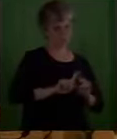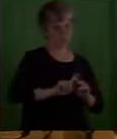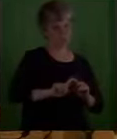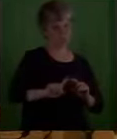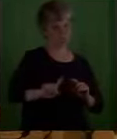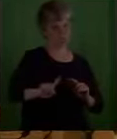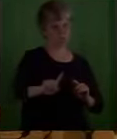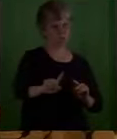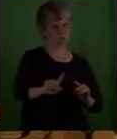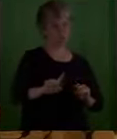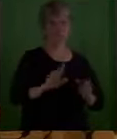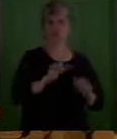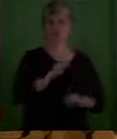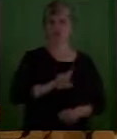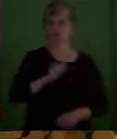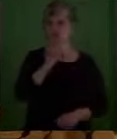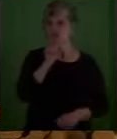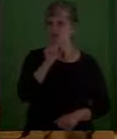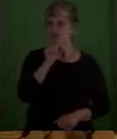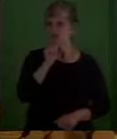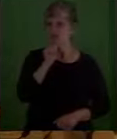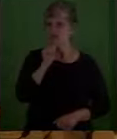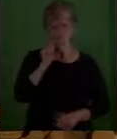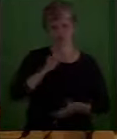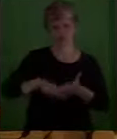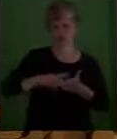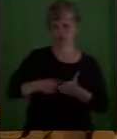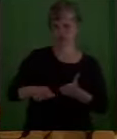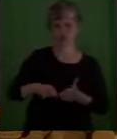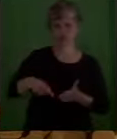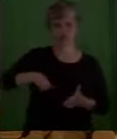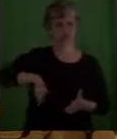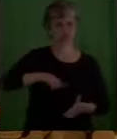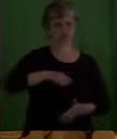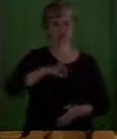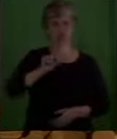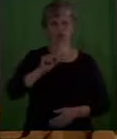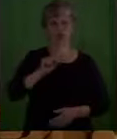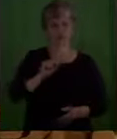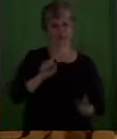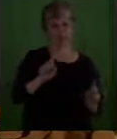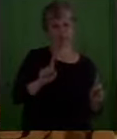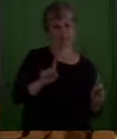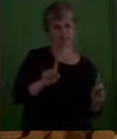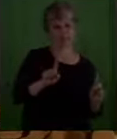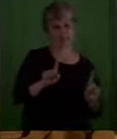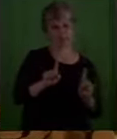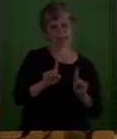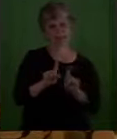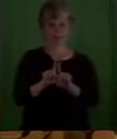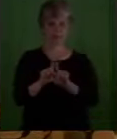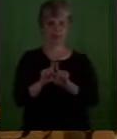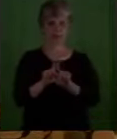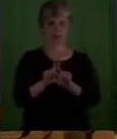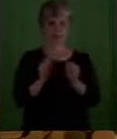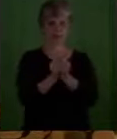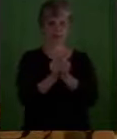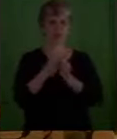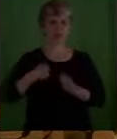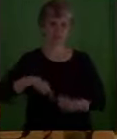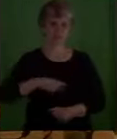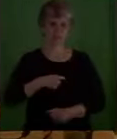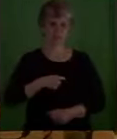He doesn't condemn us. He joins us. He joins us. He joined those fellas